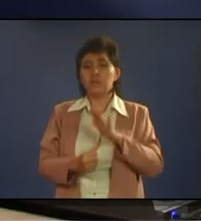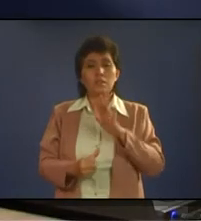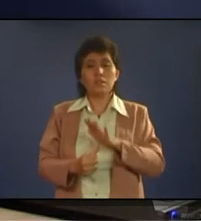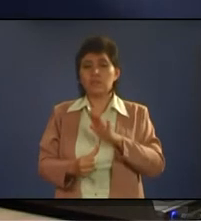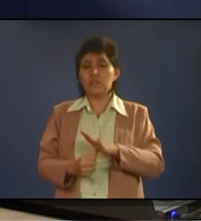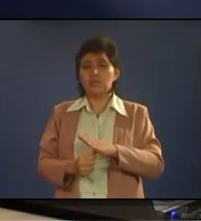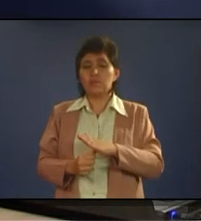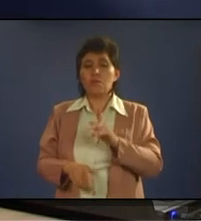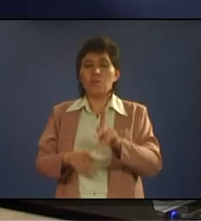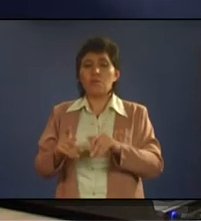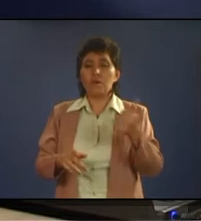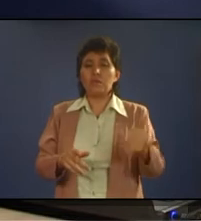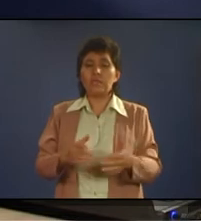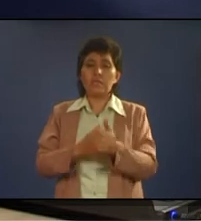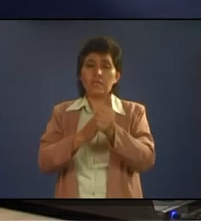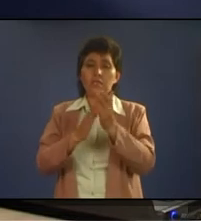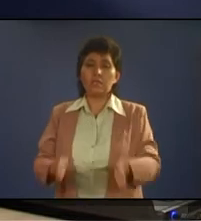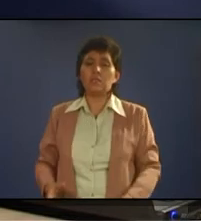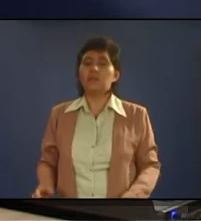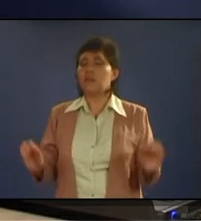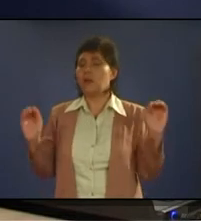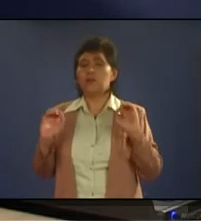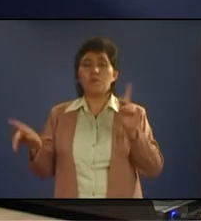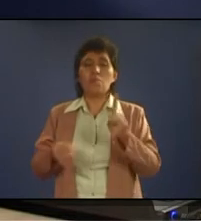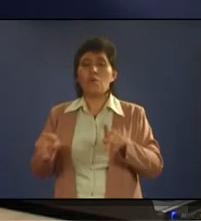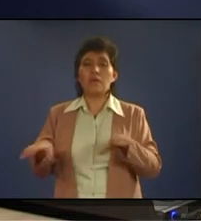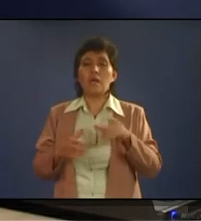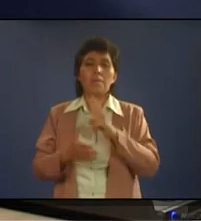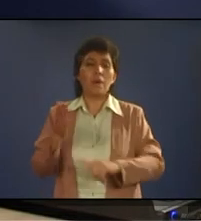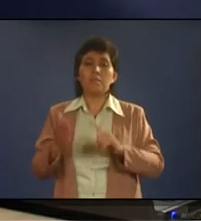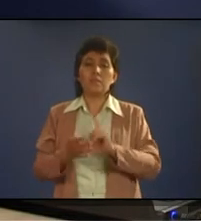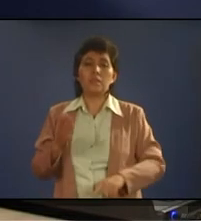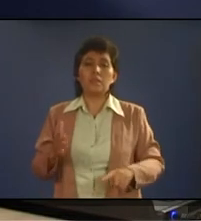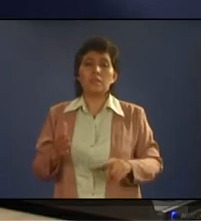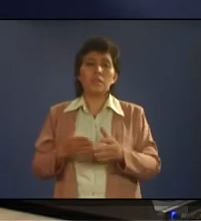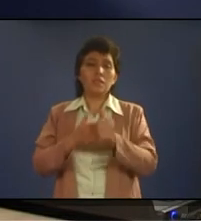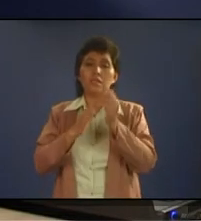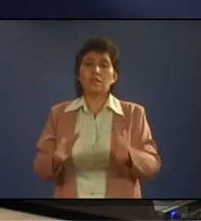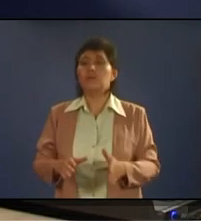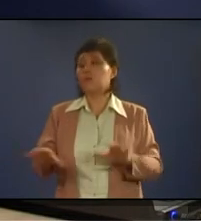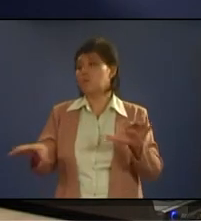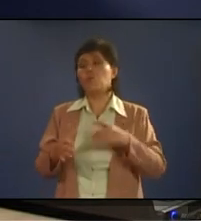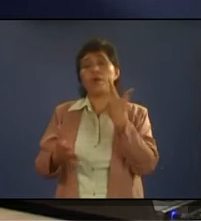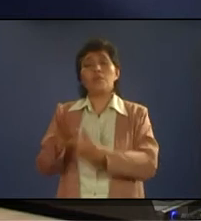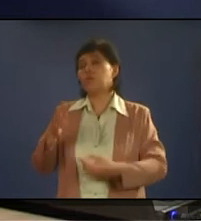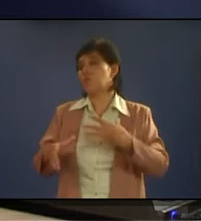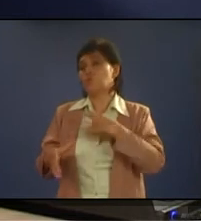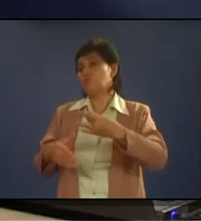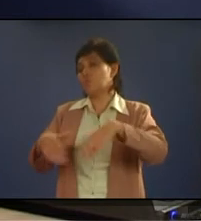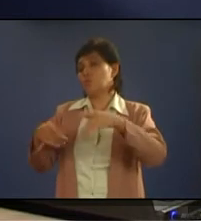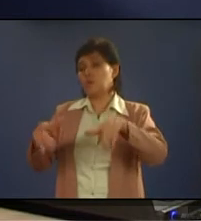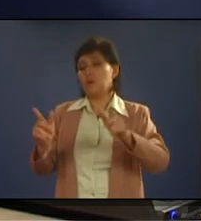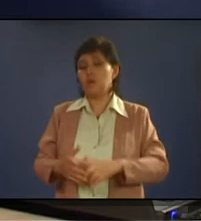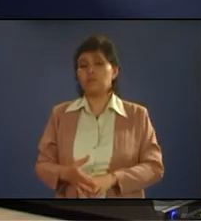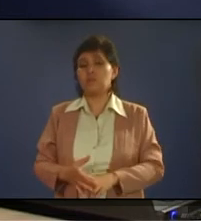leaders do nothing at all okay the leader is that just you do anything you like I'm free it's more of the free style